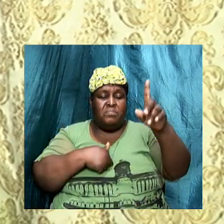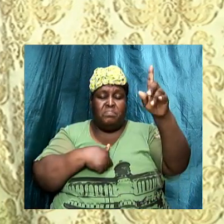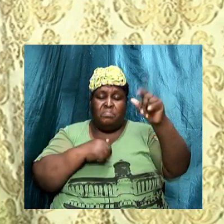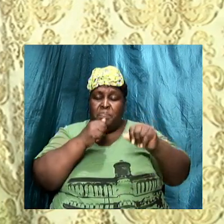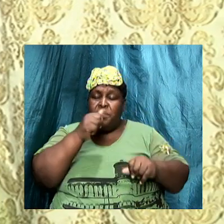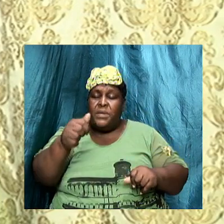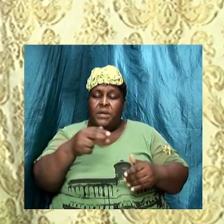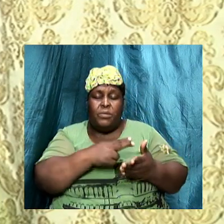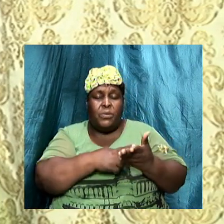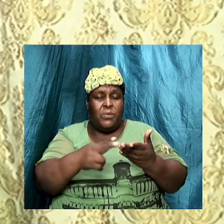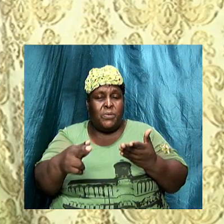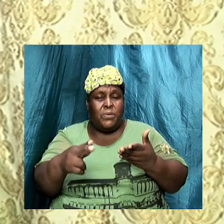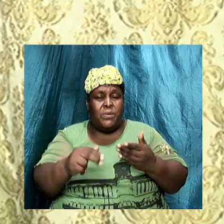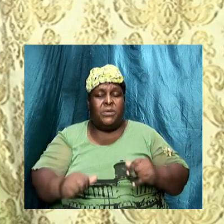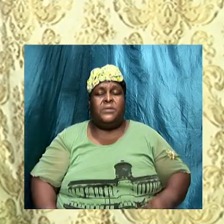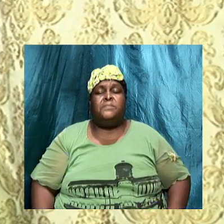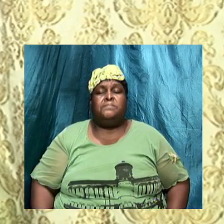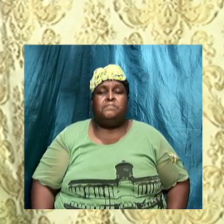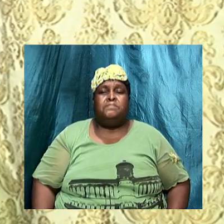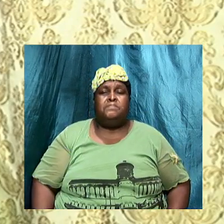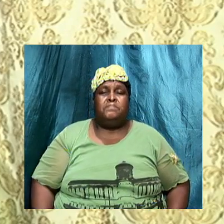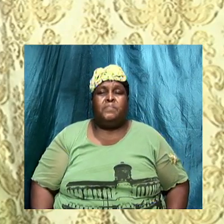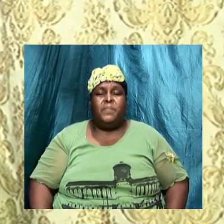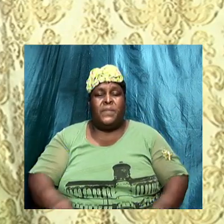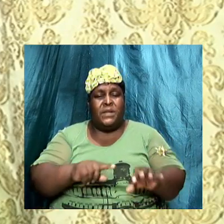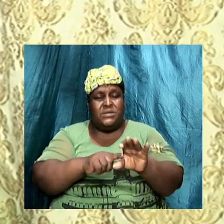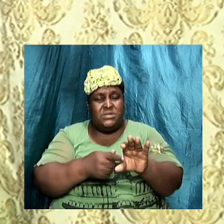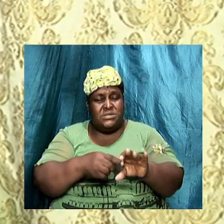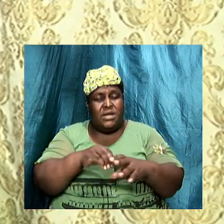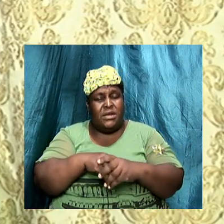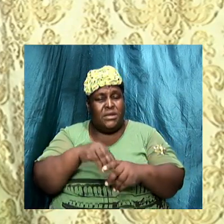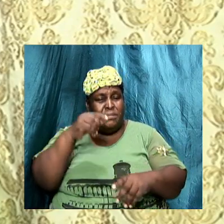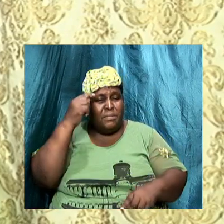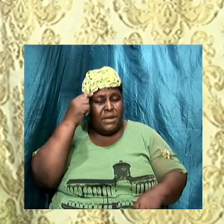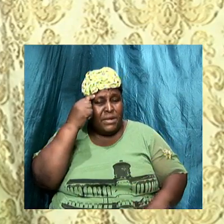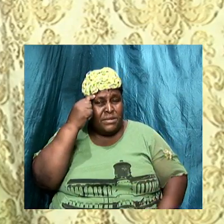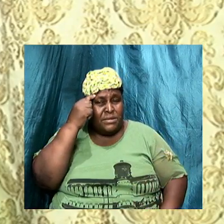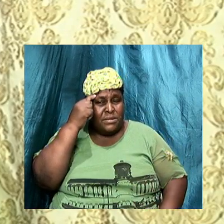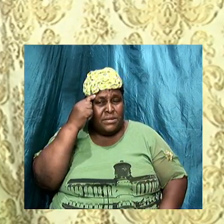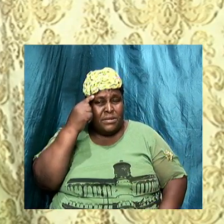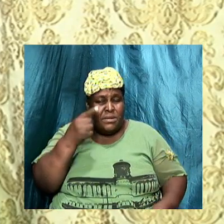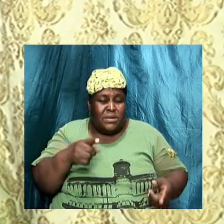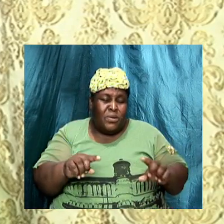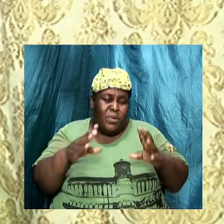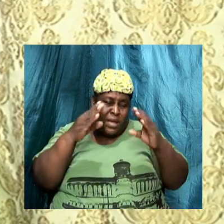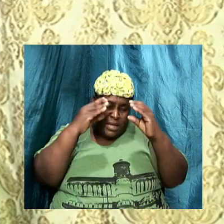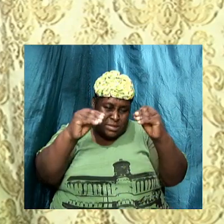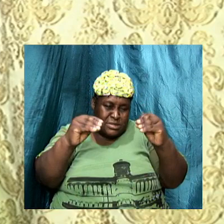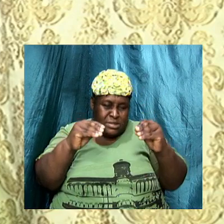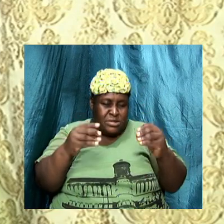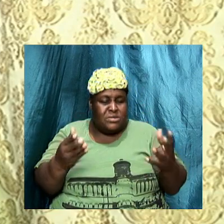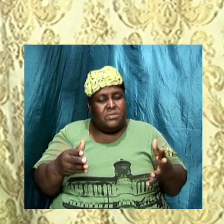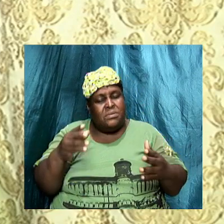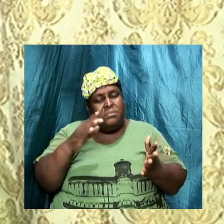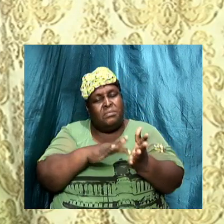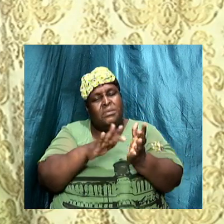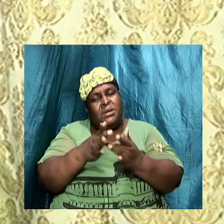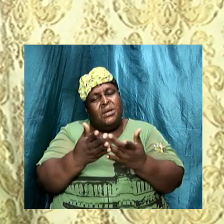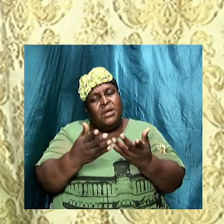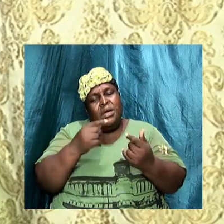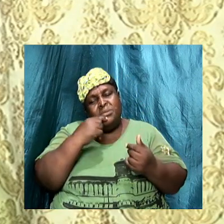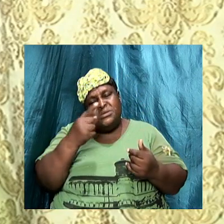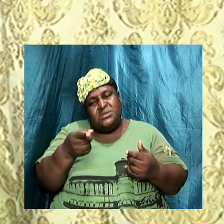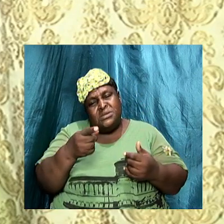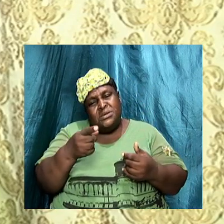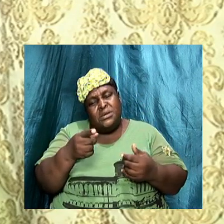holy. And so, again, it starts in our mind and while we might teach what the Bible tells us